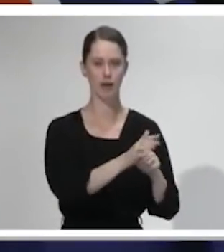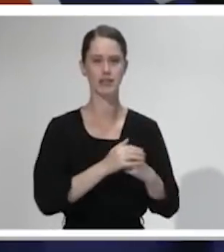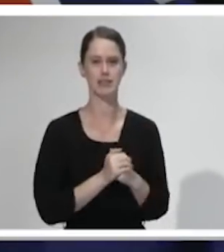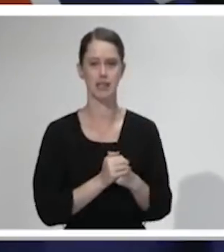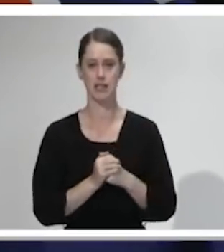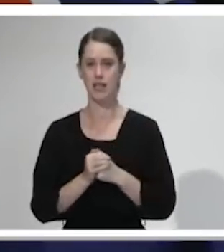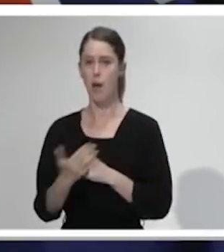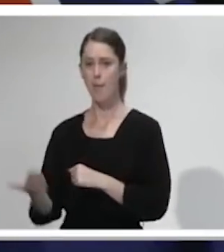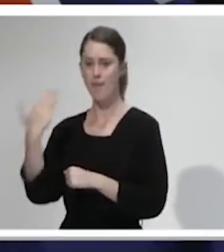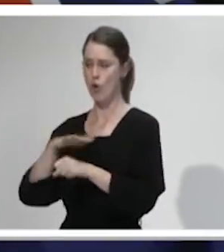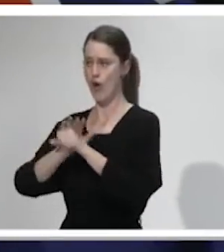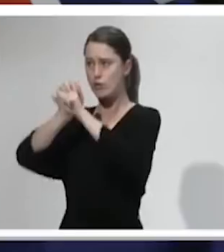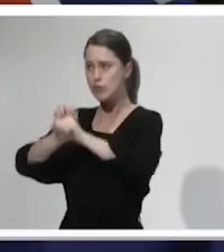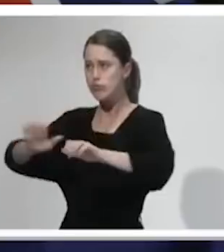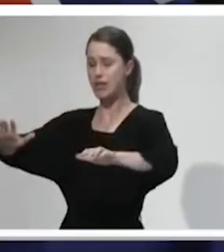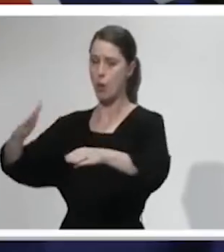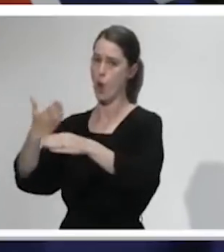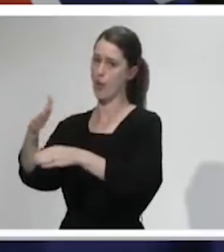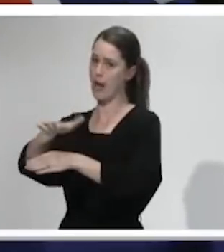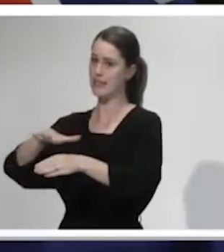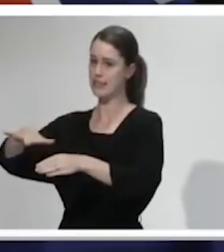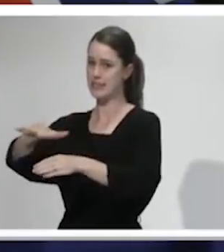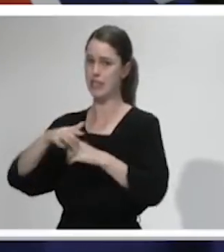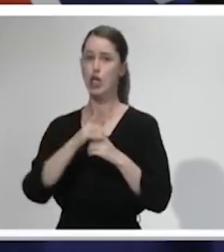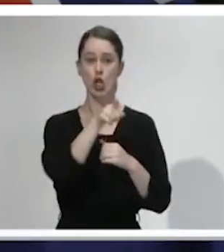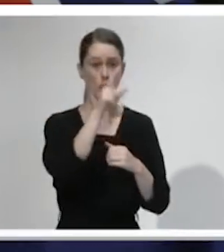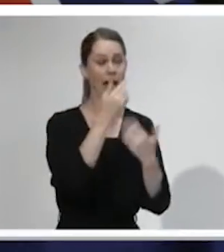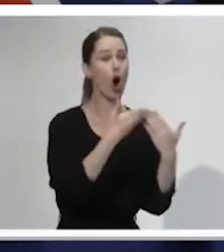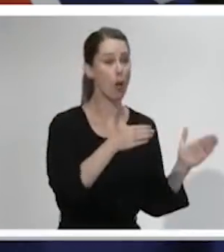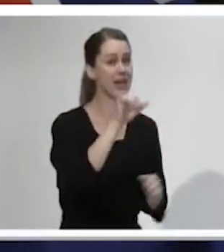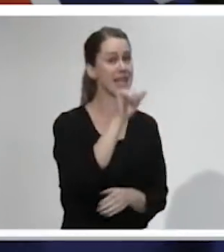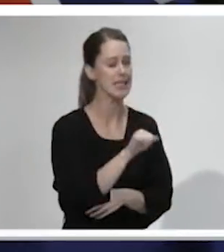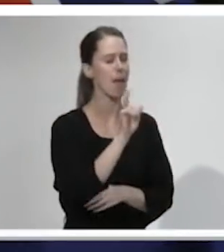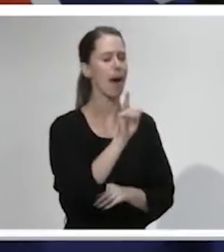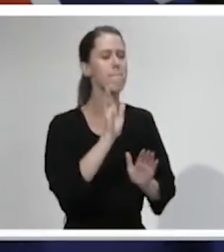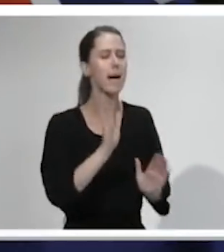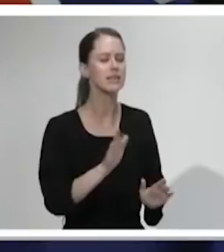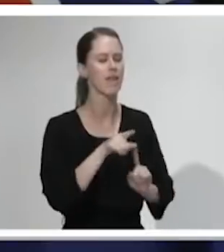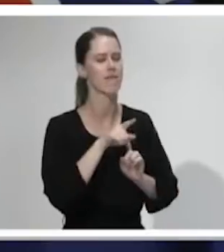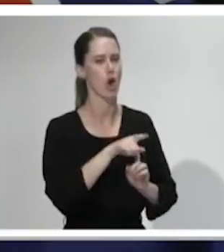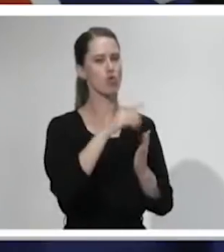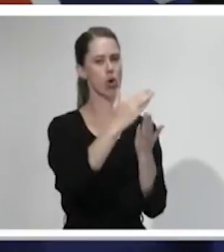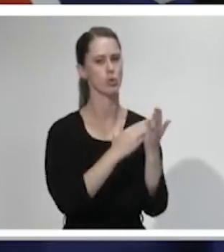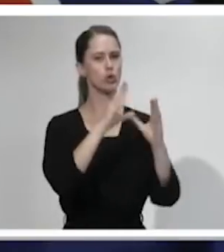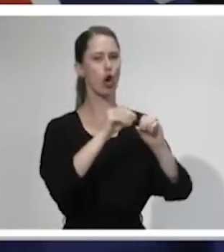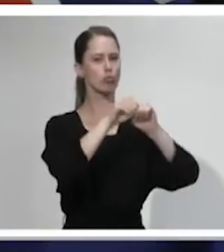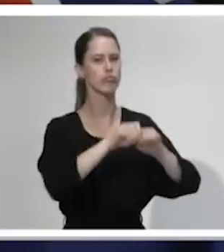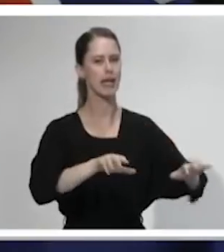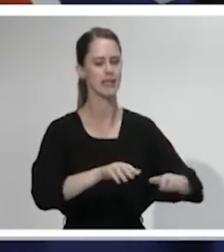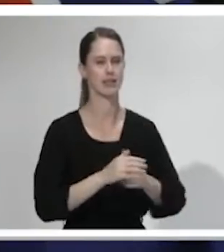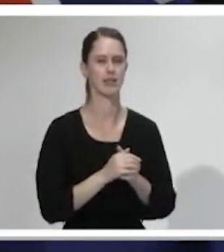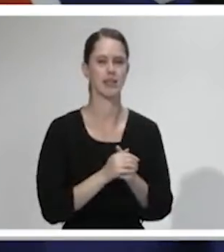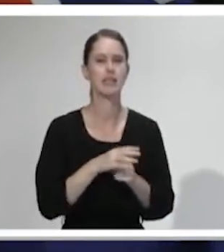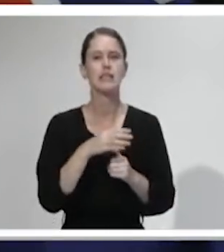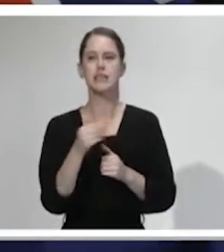spread in workplaces. So the quid pro quo of being able to open is doing it in a way that doesn't spread the virus. Important